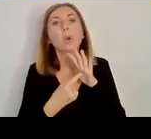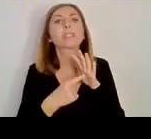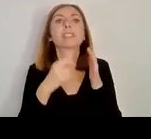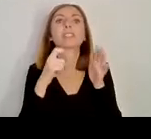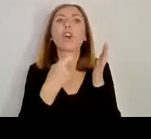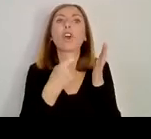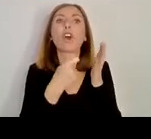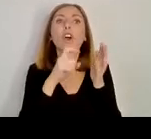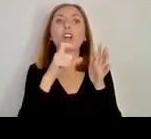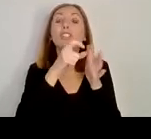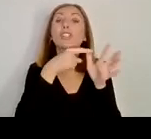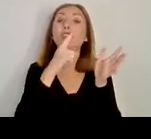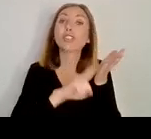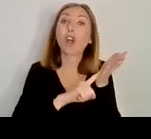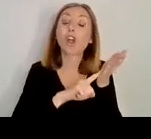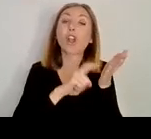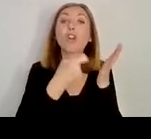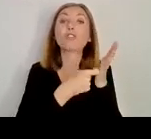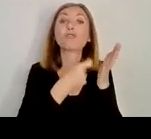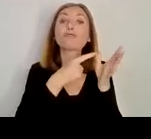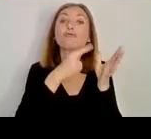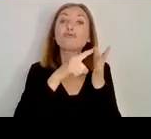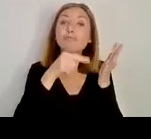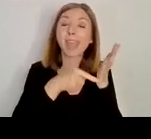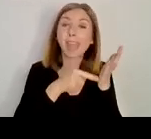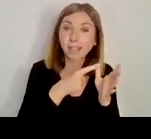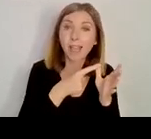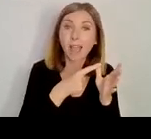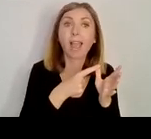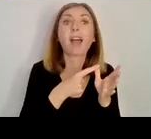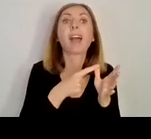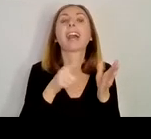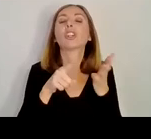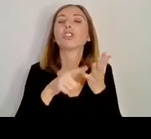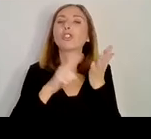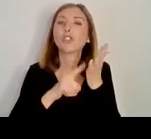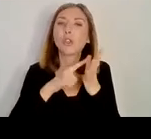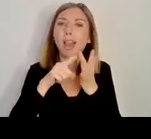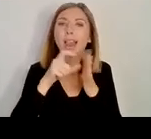the people